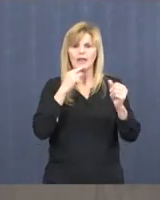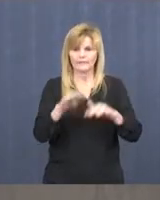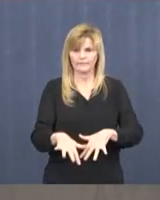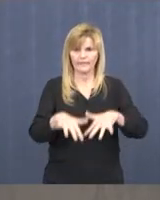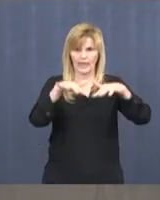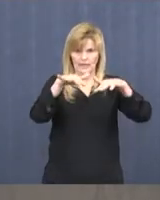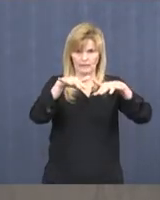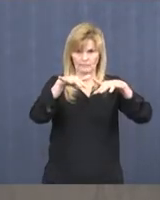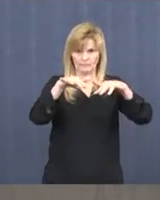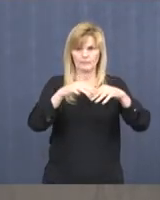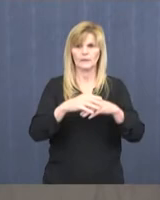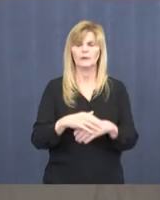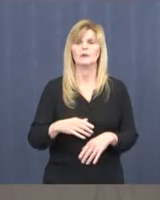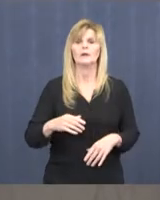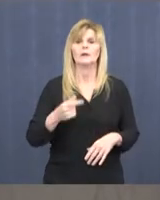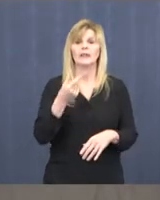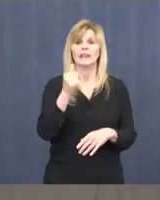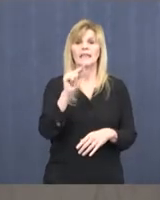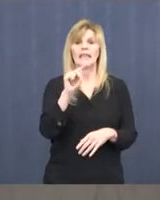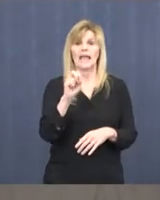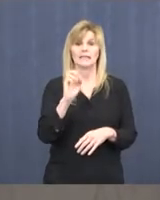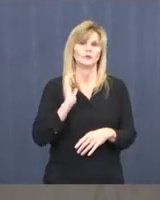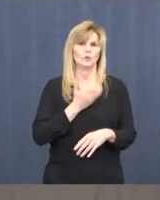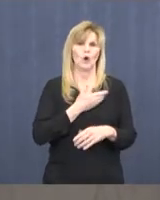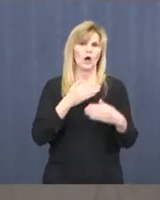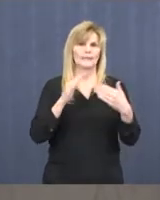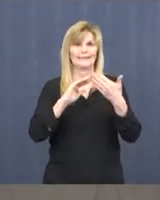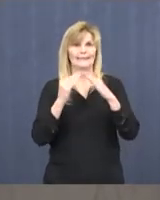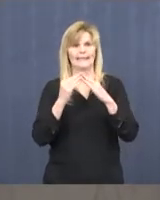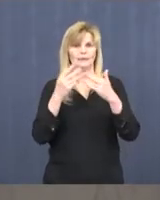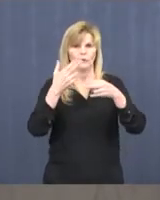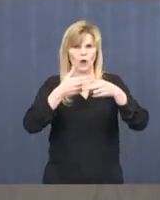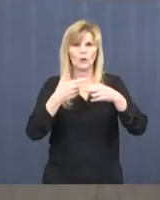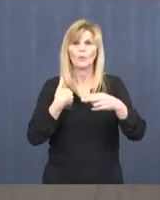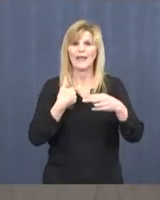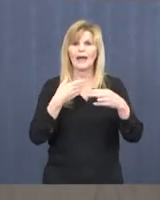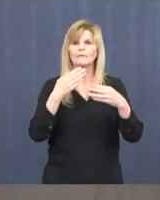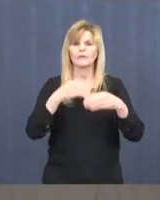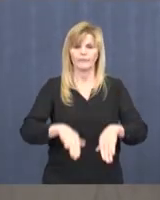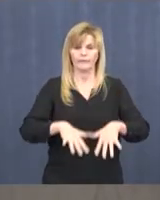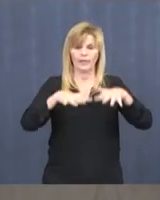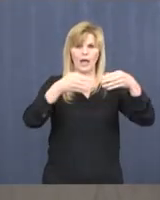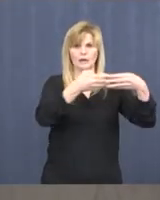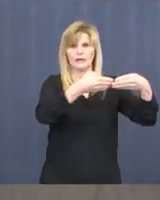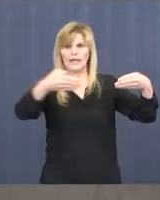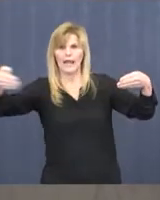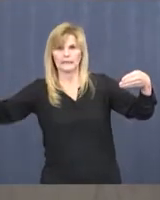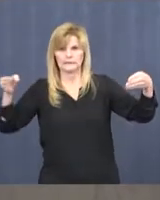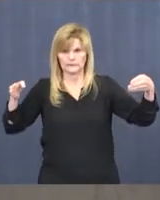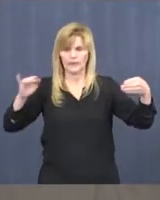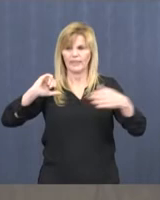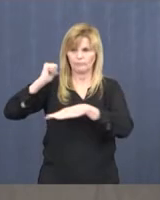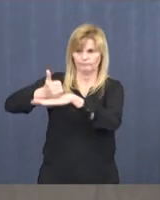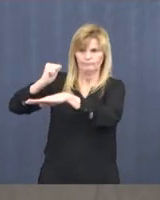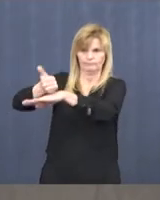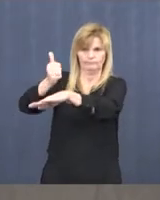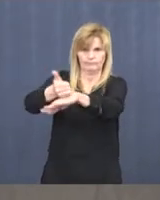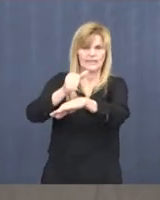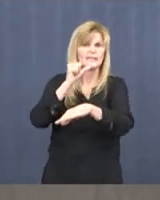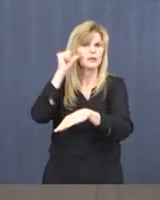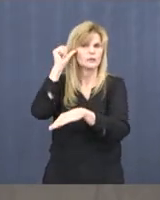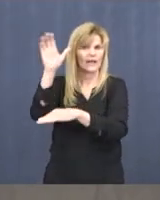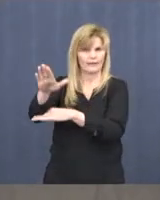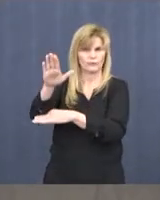The gates to our city, if you will, we have floodgates, and they have been initiated as of yesterday afternoon.